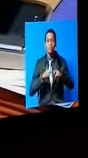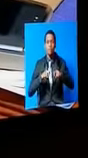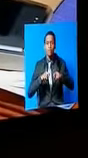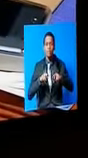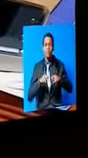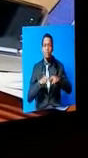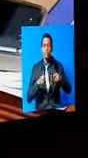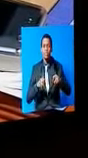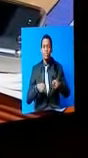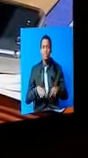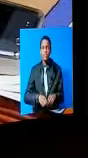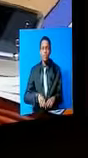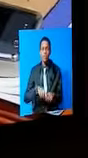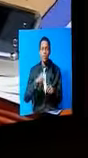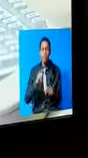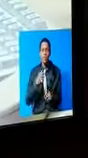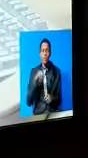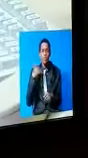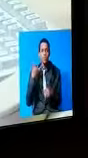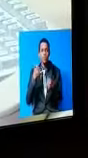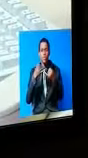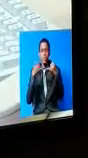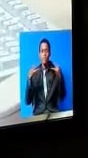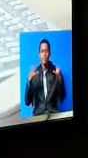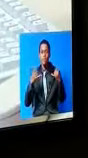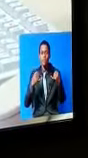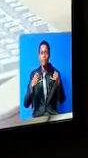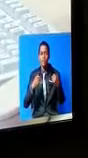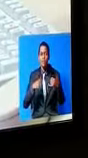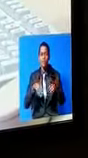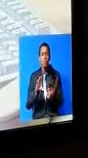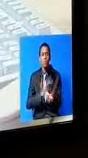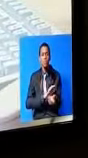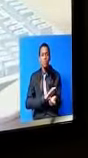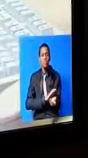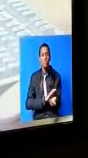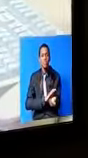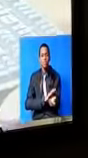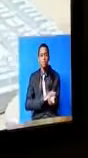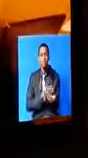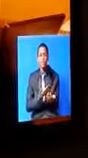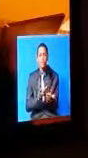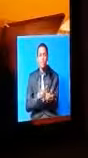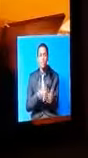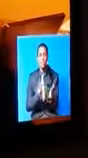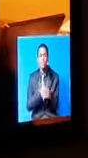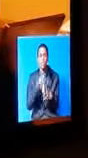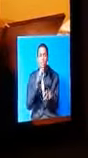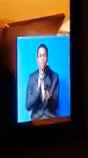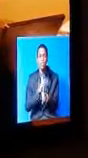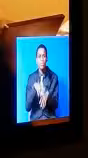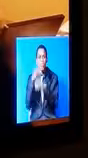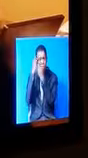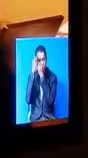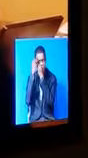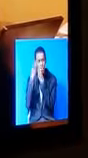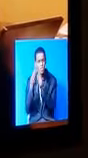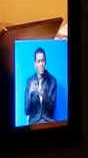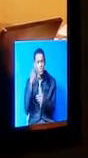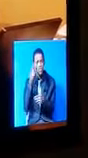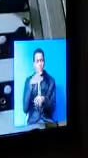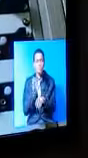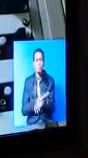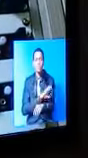telephone lines, more accessible. The third was driven by computers, which made storage of information efficient. And the fourth industrial